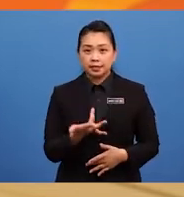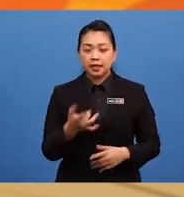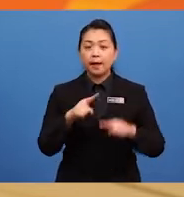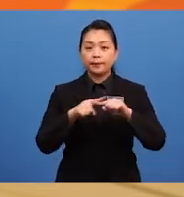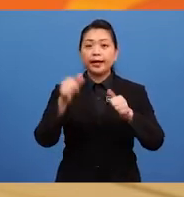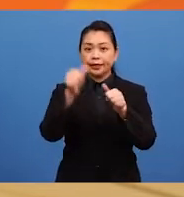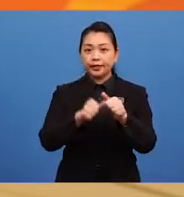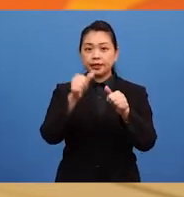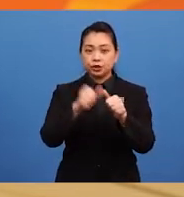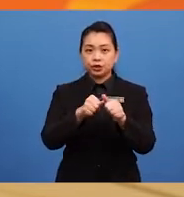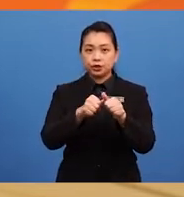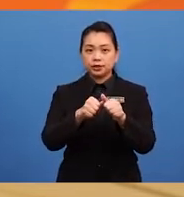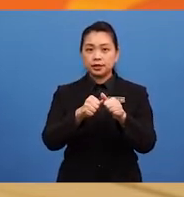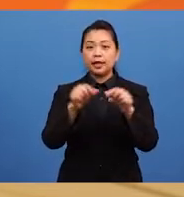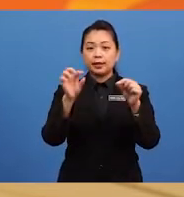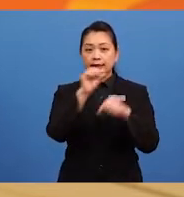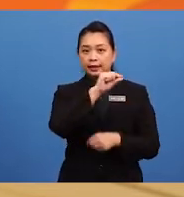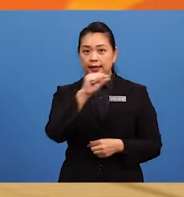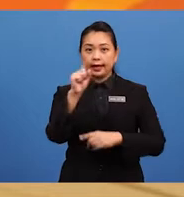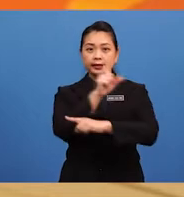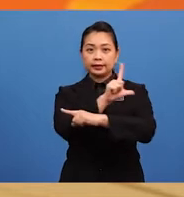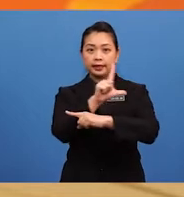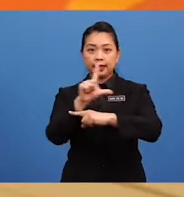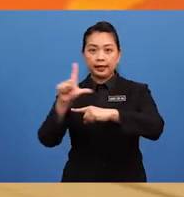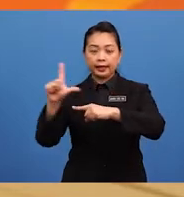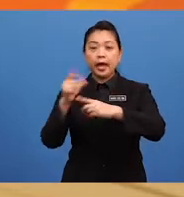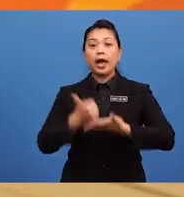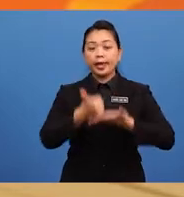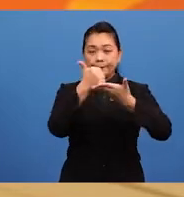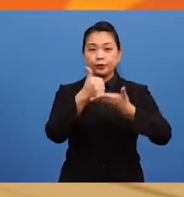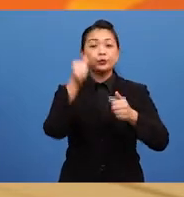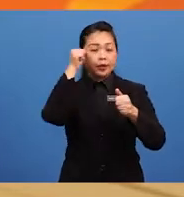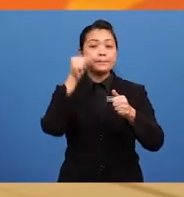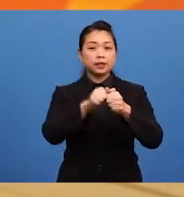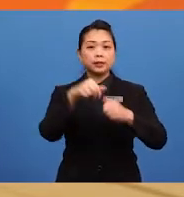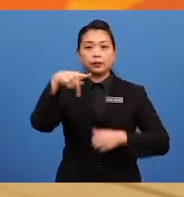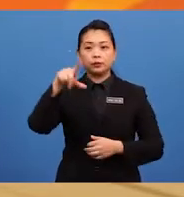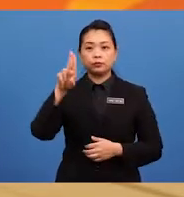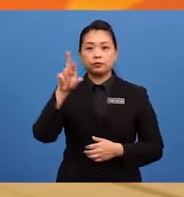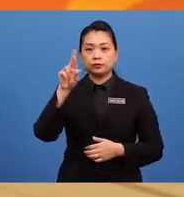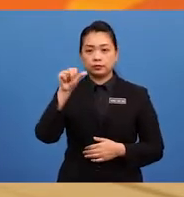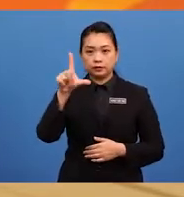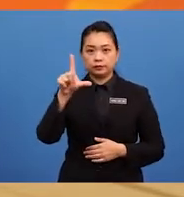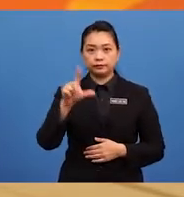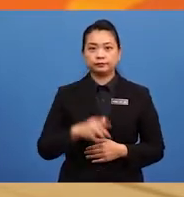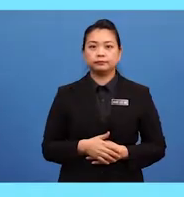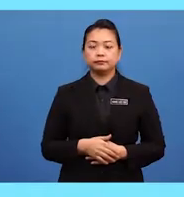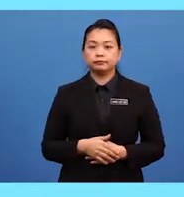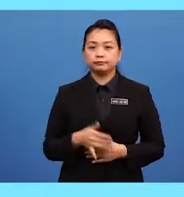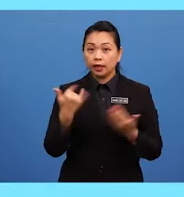the lines in this chant helps you to remember the plural noun forms. Check this out!